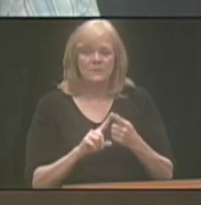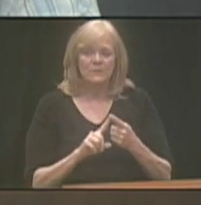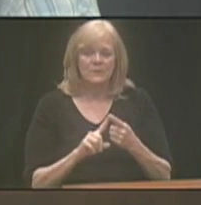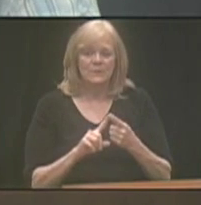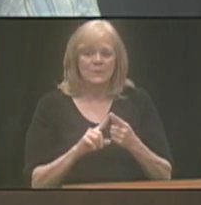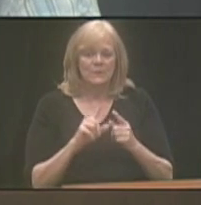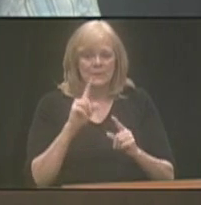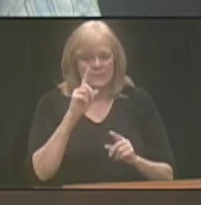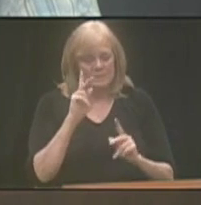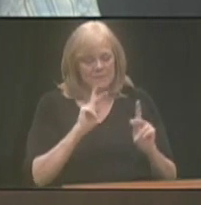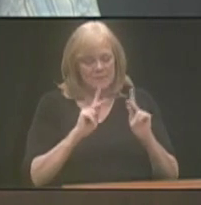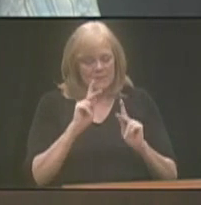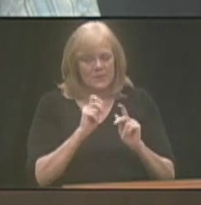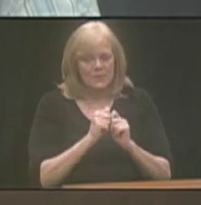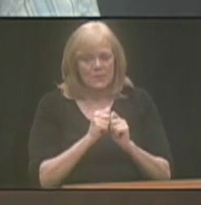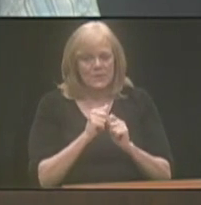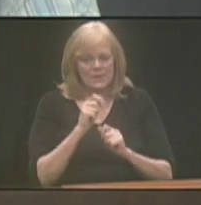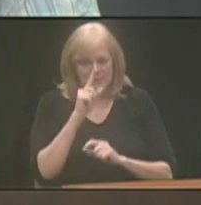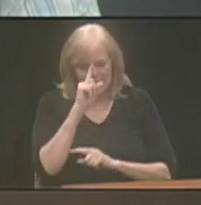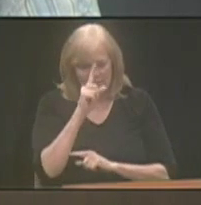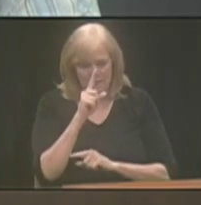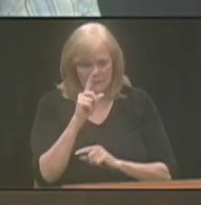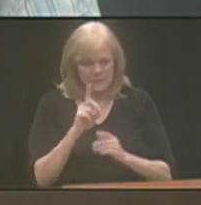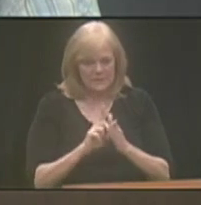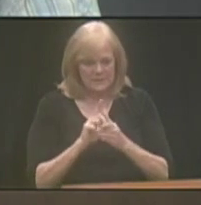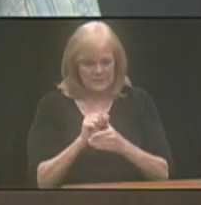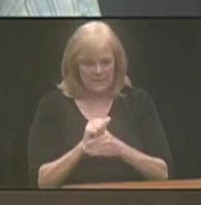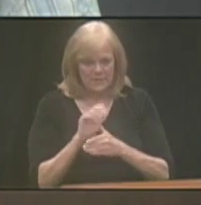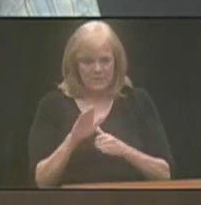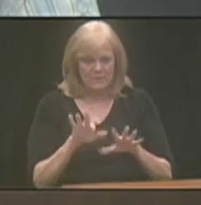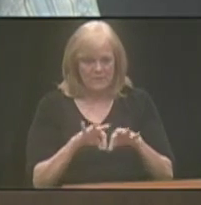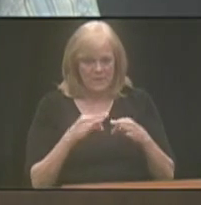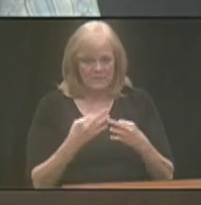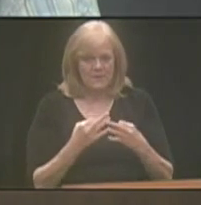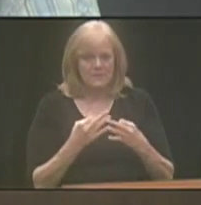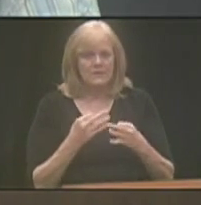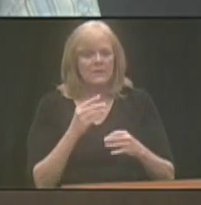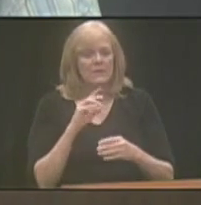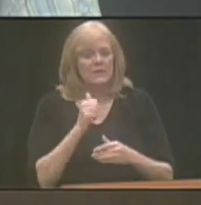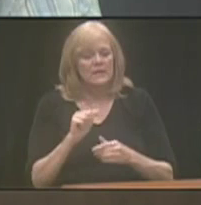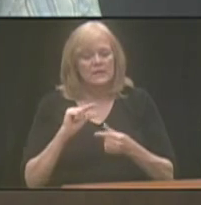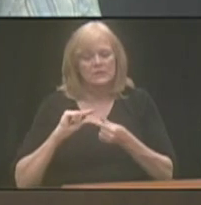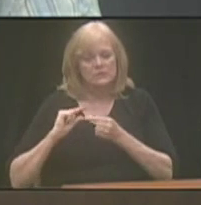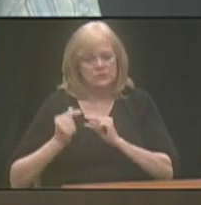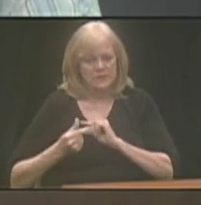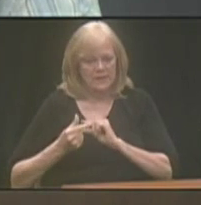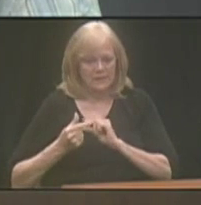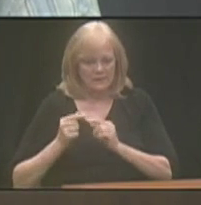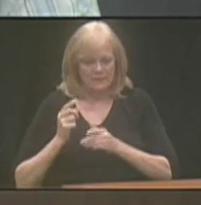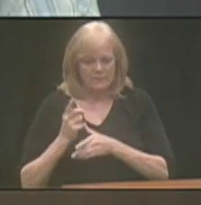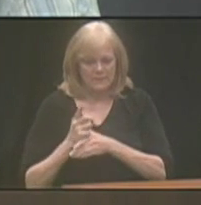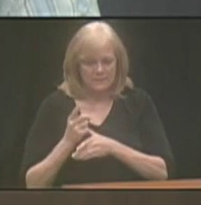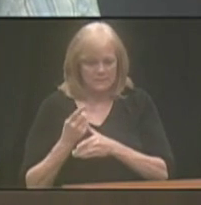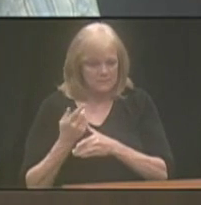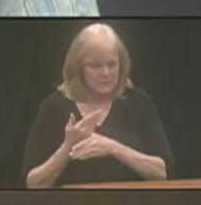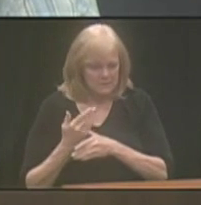intellectuals with developmental and intellectual disabilities and their families, as well as genetic disorders, physical